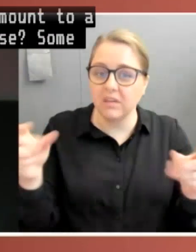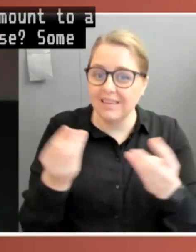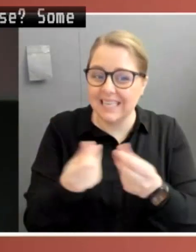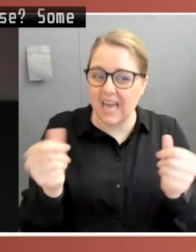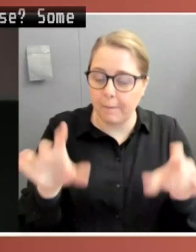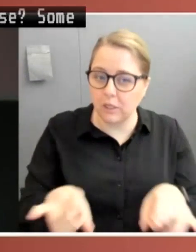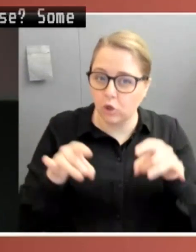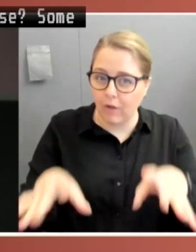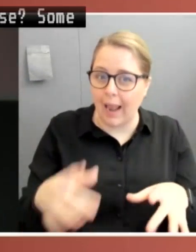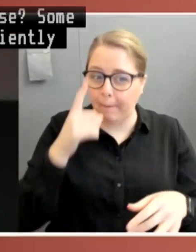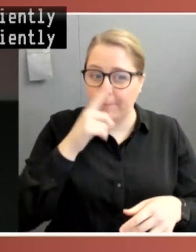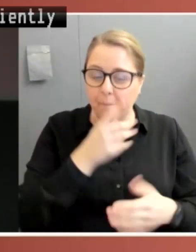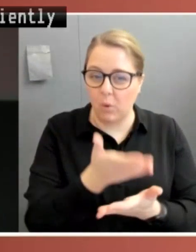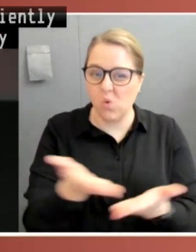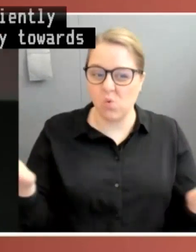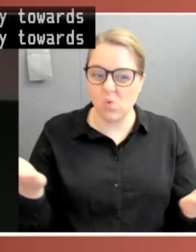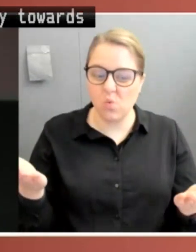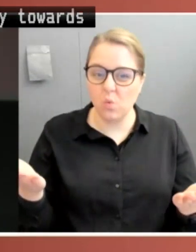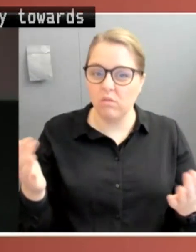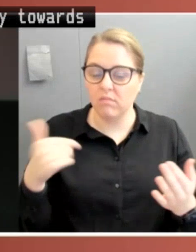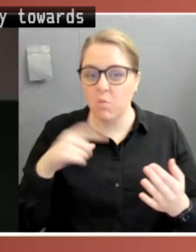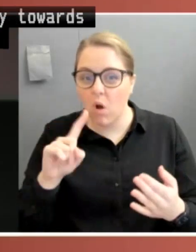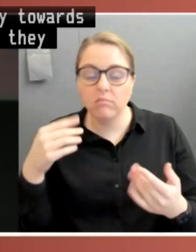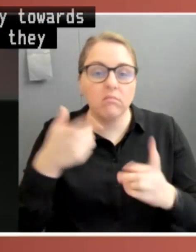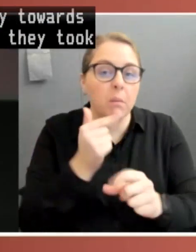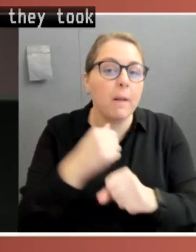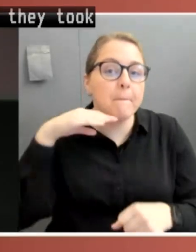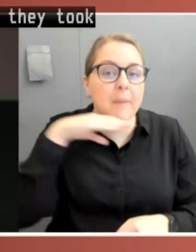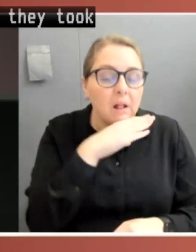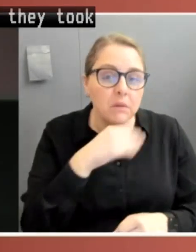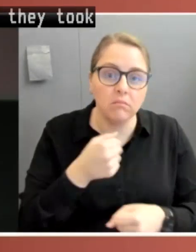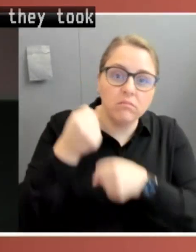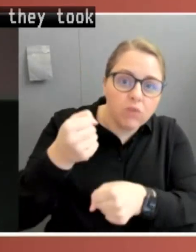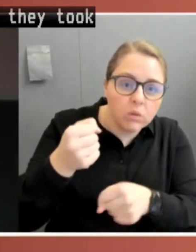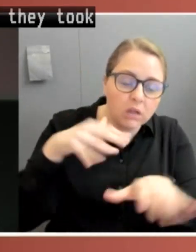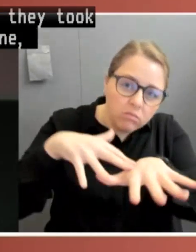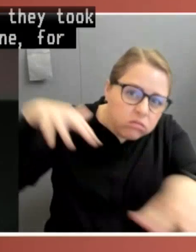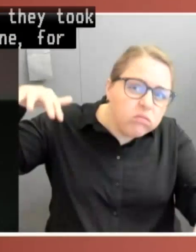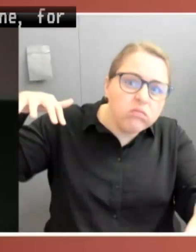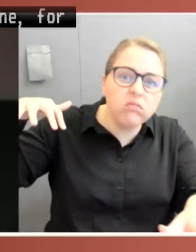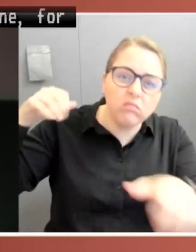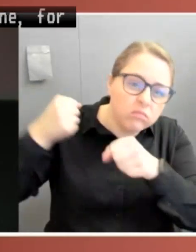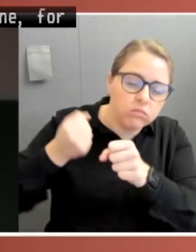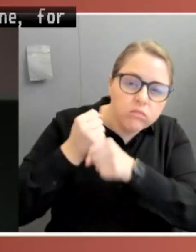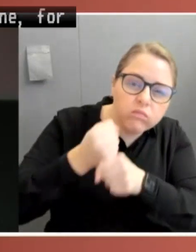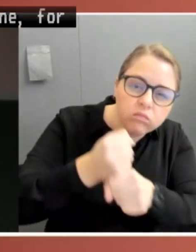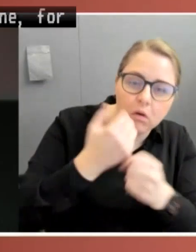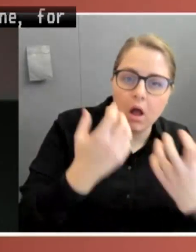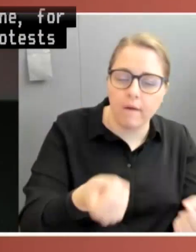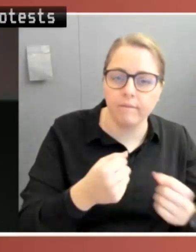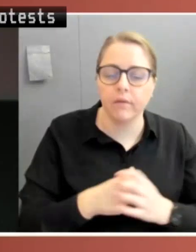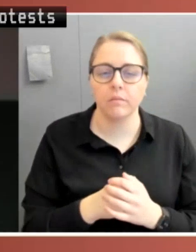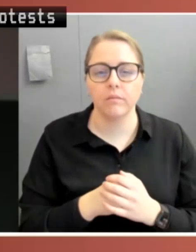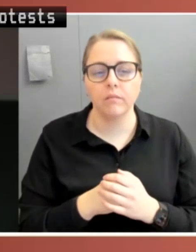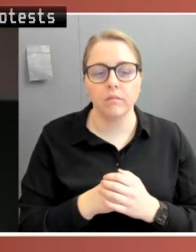end of these measures, they took to the streets. In Melbourne, for example, we saw violent protests against these measures. And around the world, this was